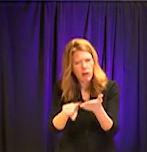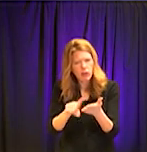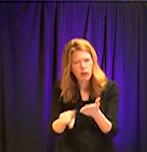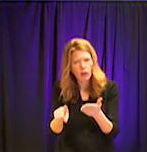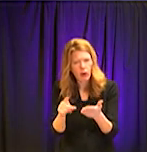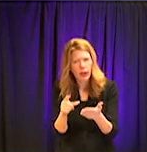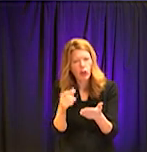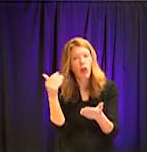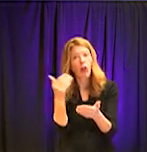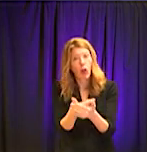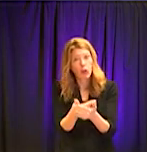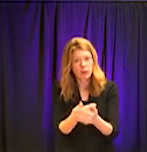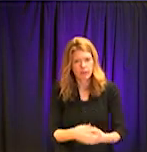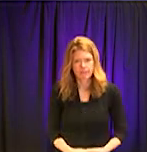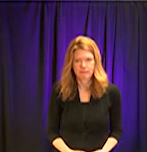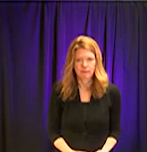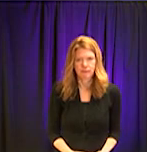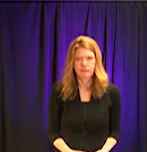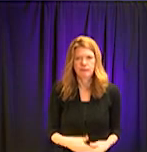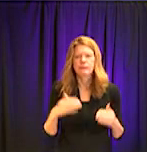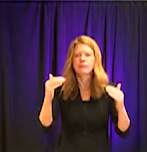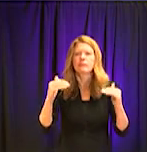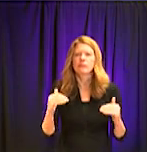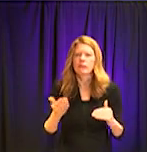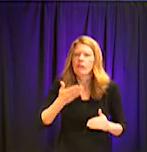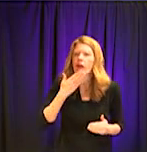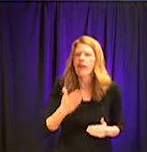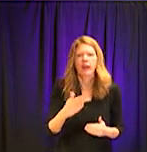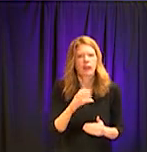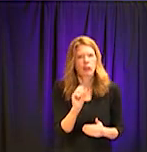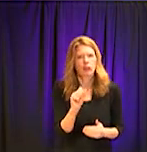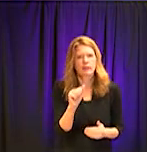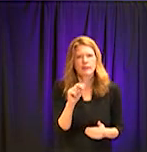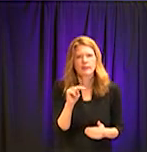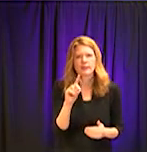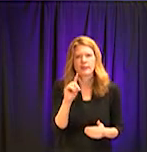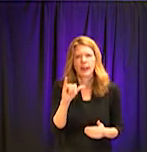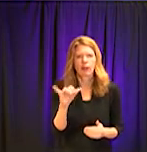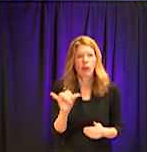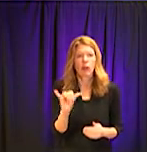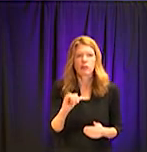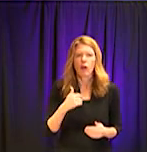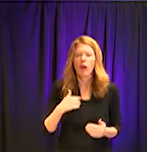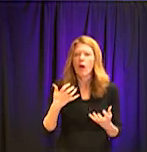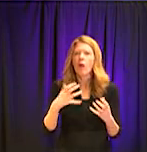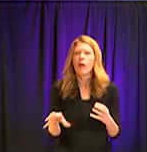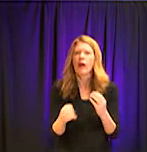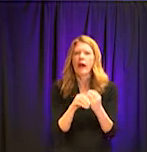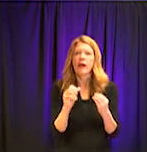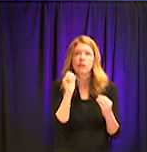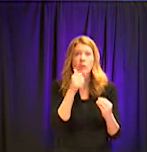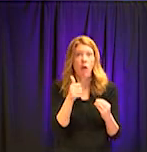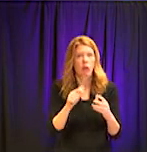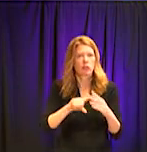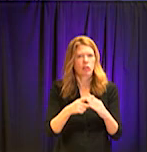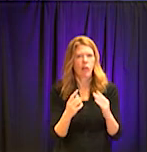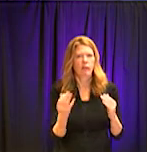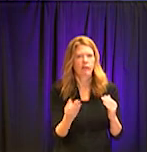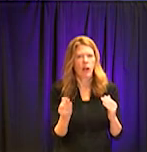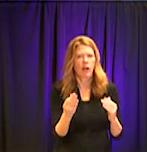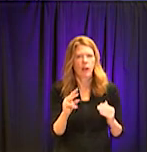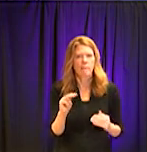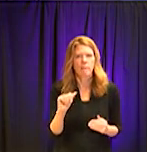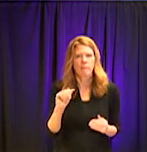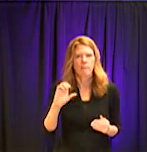Thank you, Sandy. And in conclusion, I want to also announce that beginning tomorrow, which is Friday, March 20th,